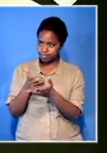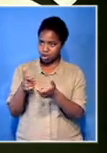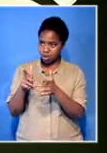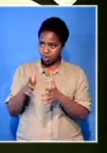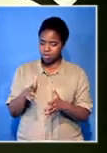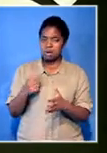settle that matter.